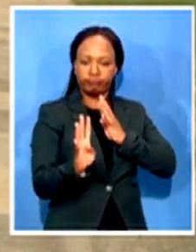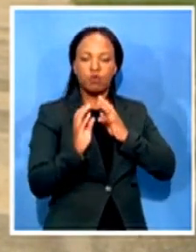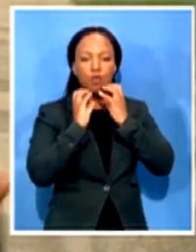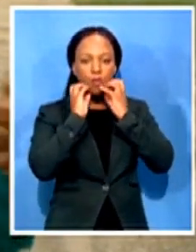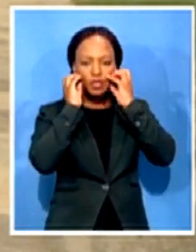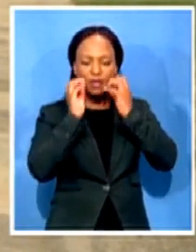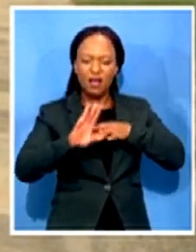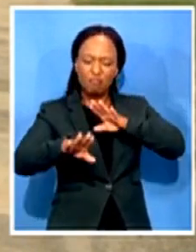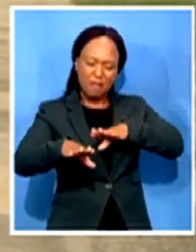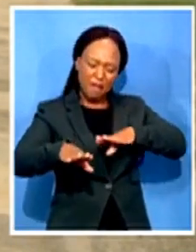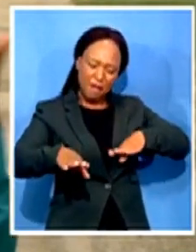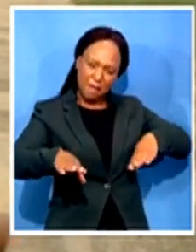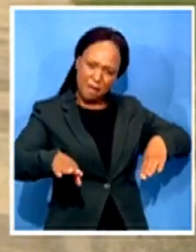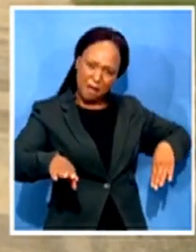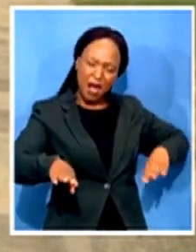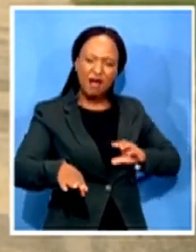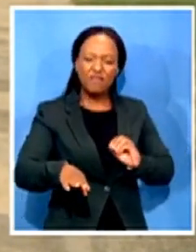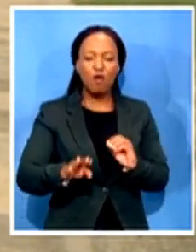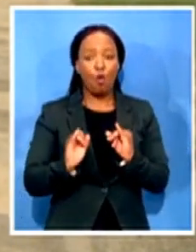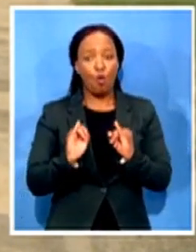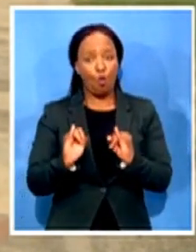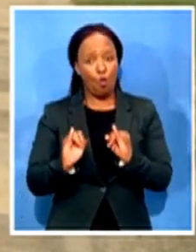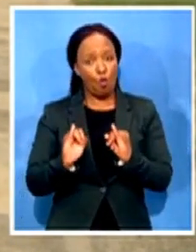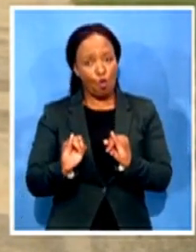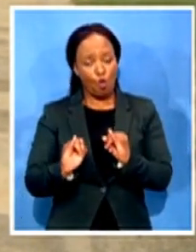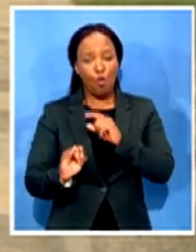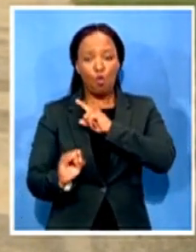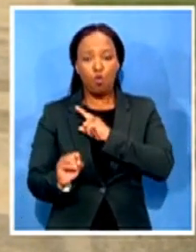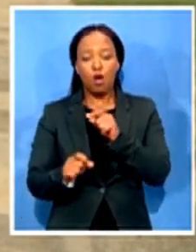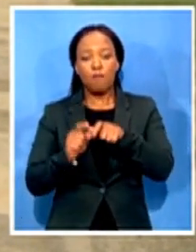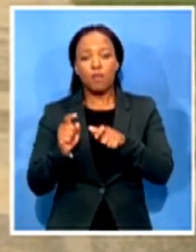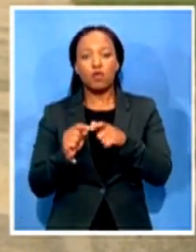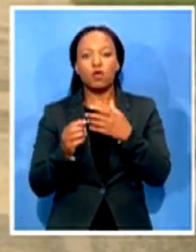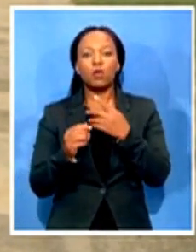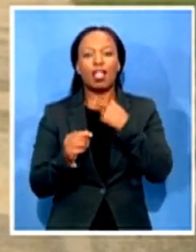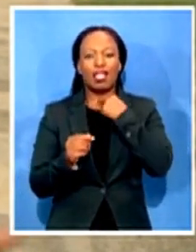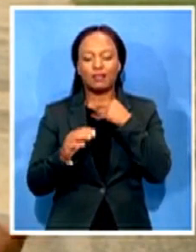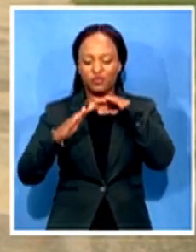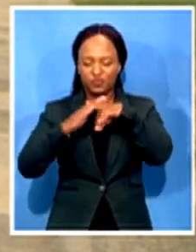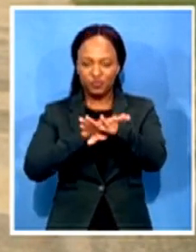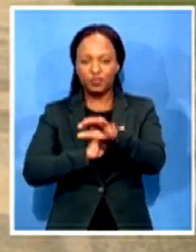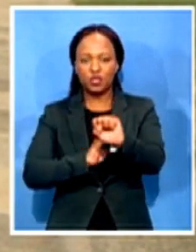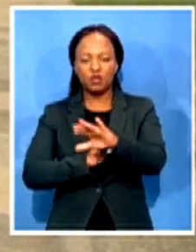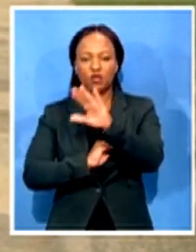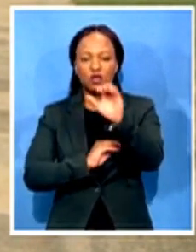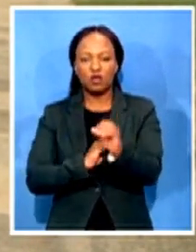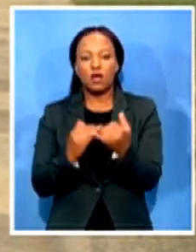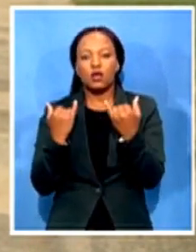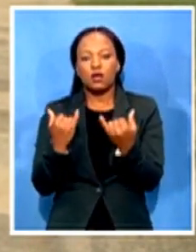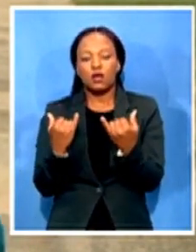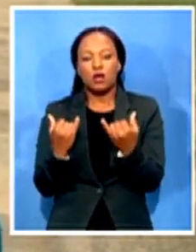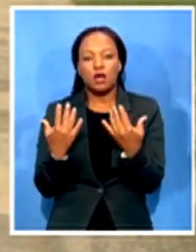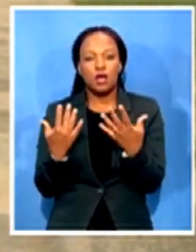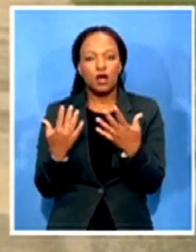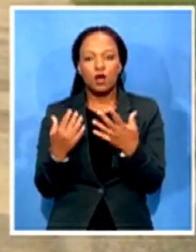to be processed to get into South Africa and them being unable to be processed into South Africa it was the